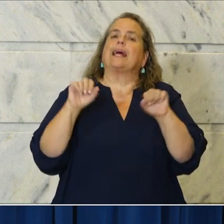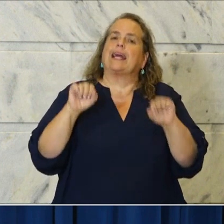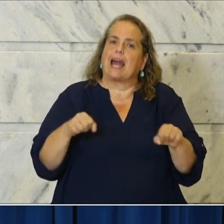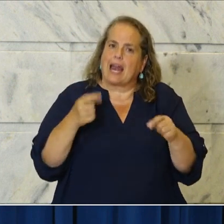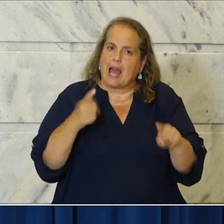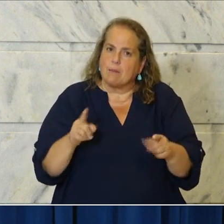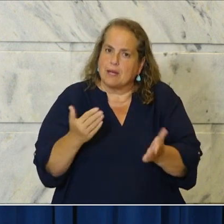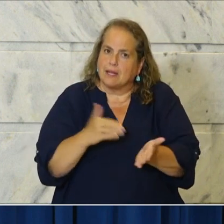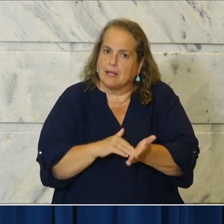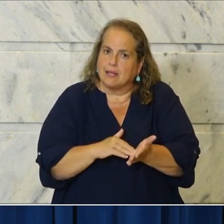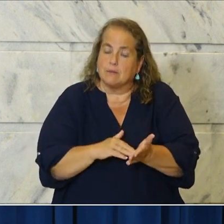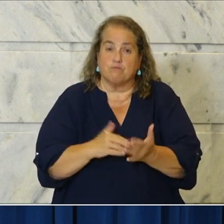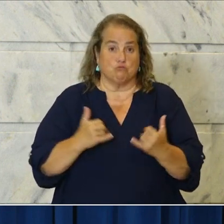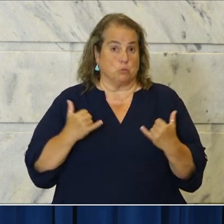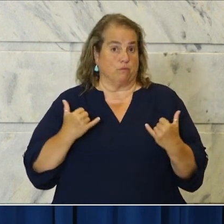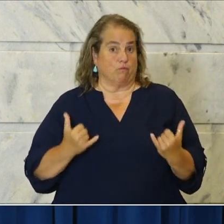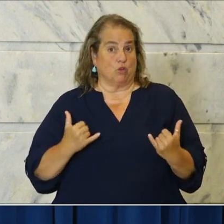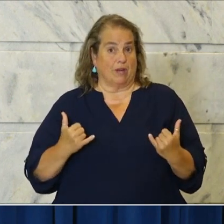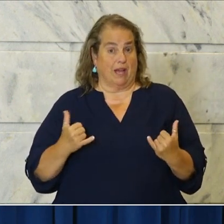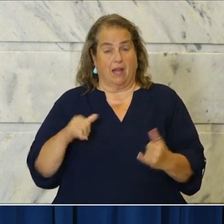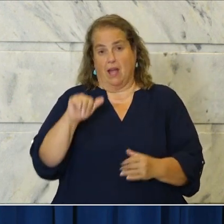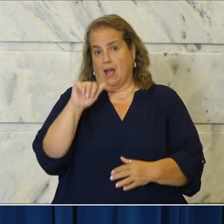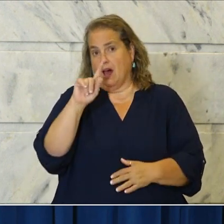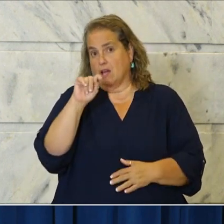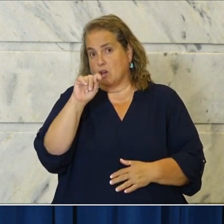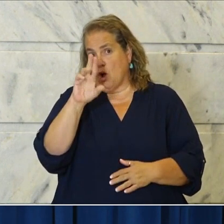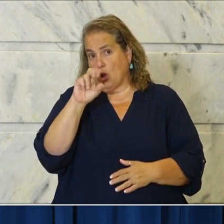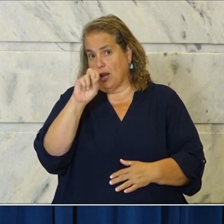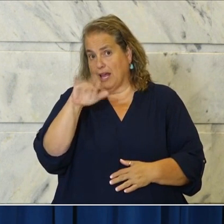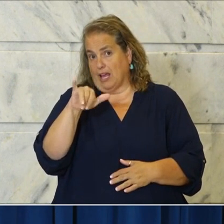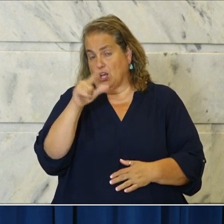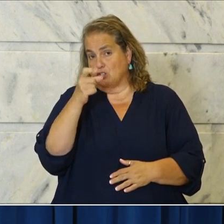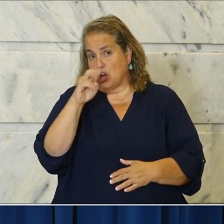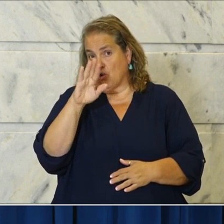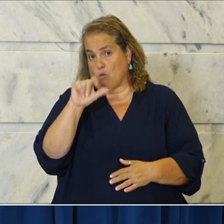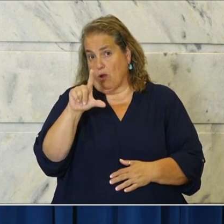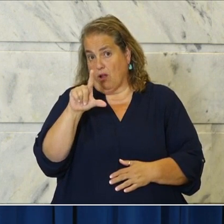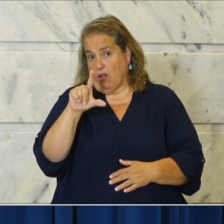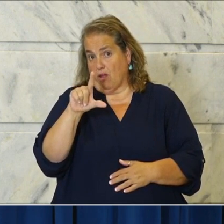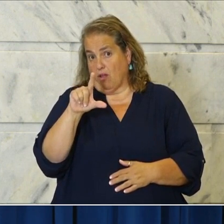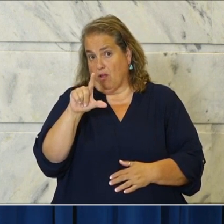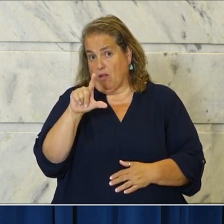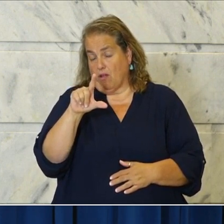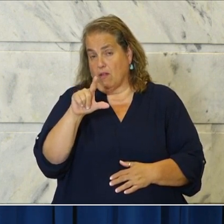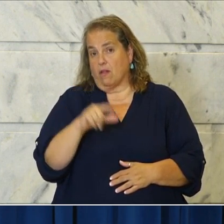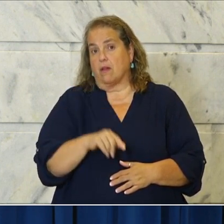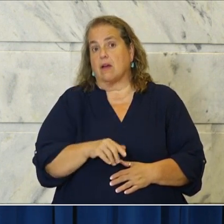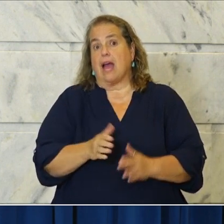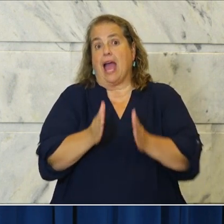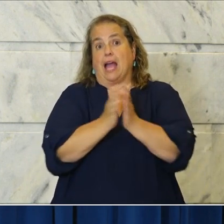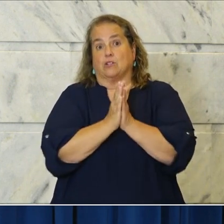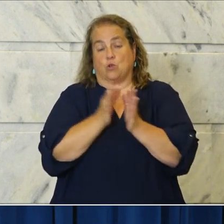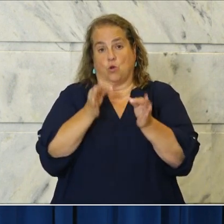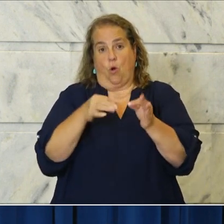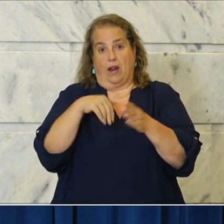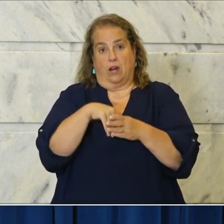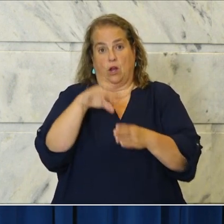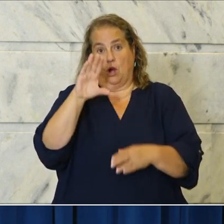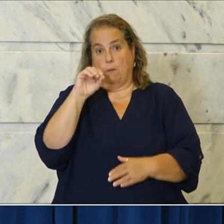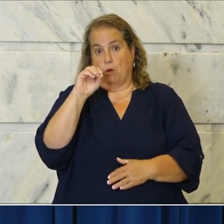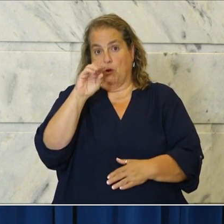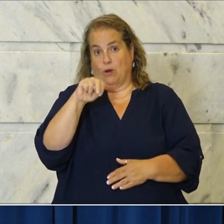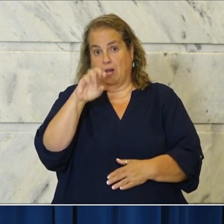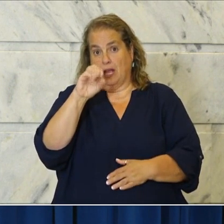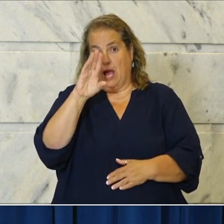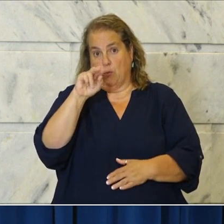But today, the attorney general asked a court in Boone County, which is having an